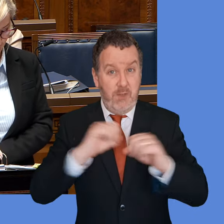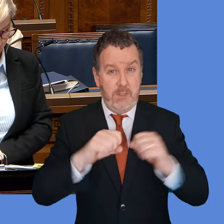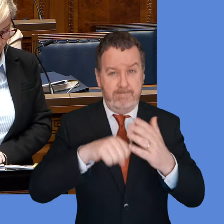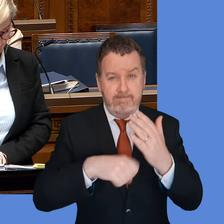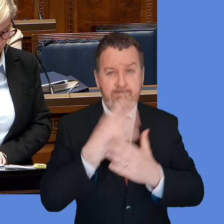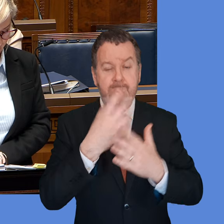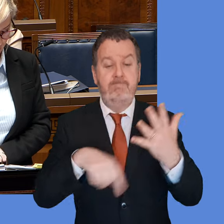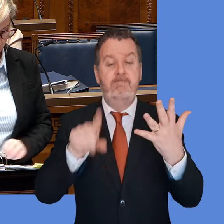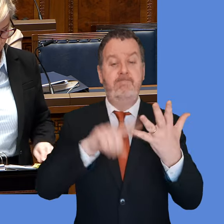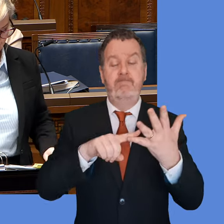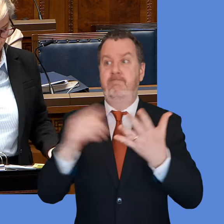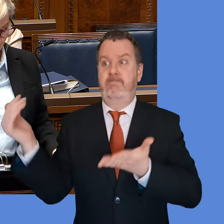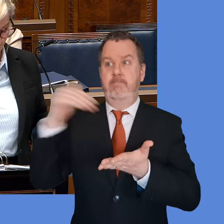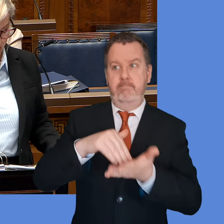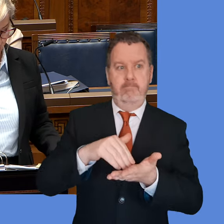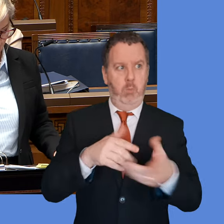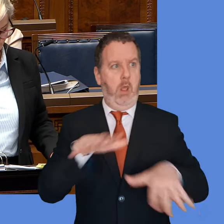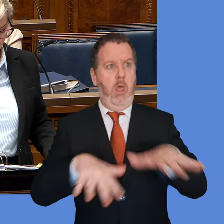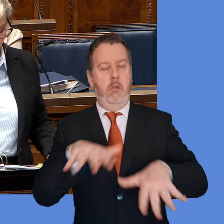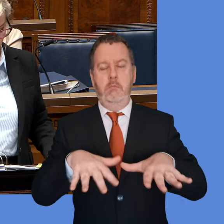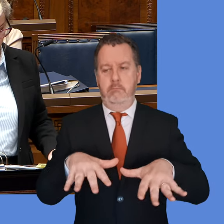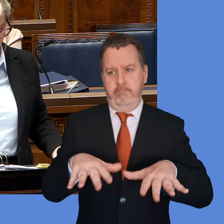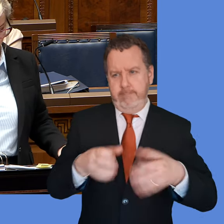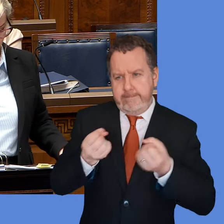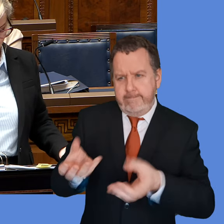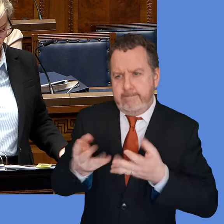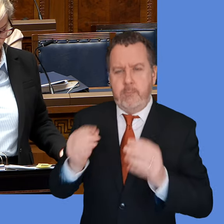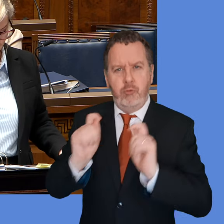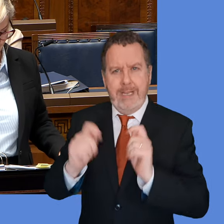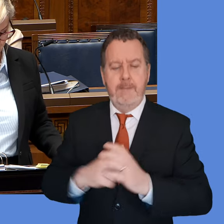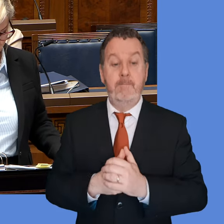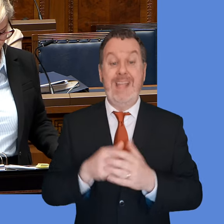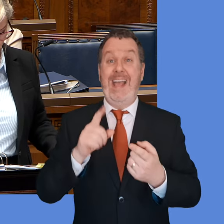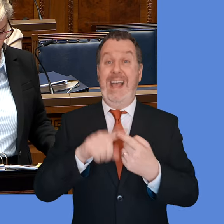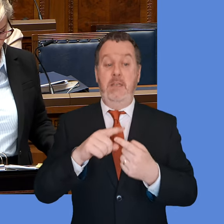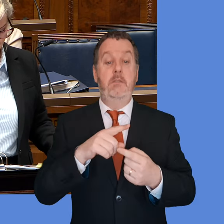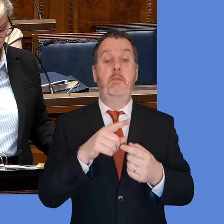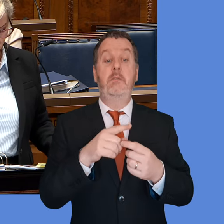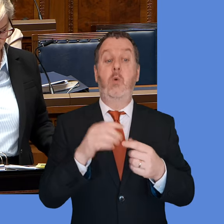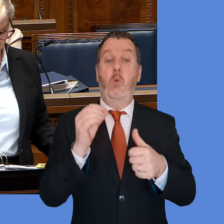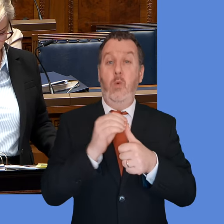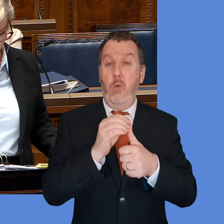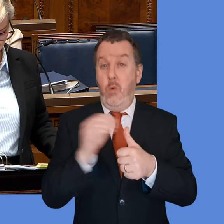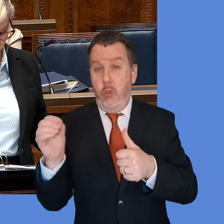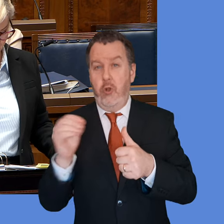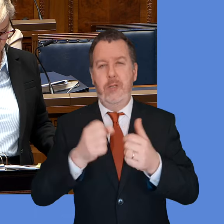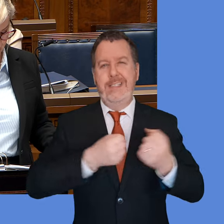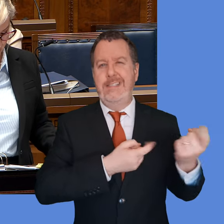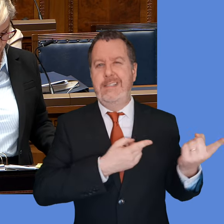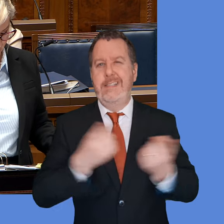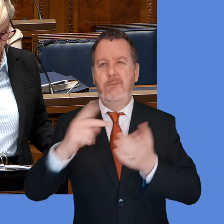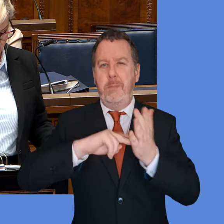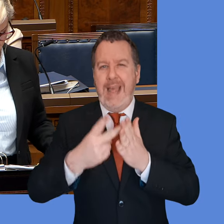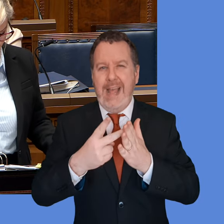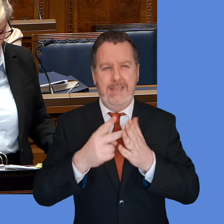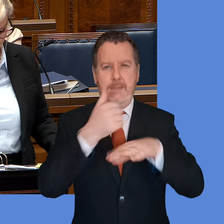developing an orientation package. Alongside that work, officials have been collaborating with other departments to develop thematic delivery plans.